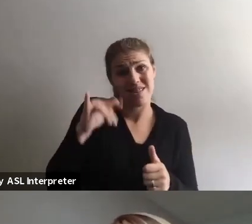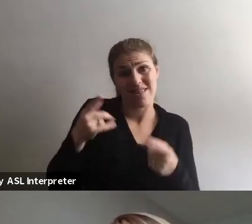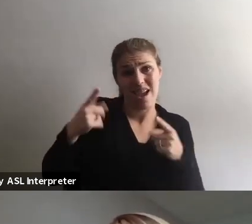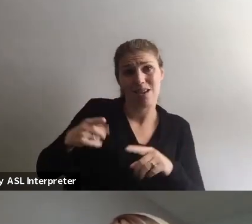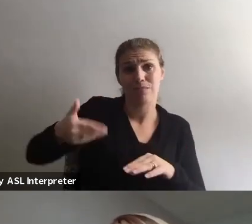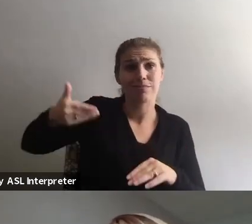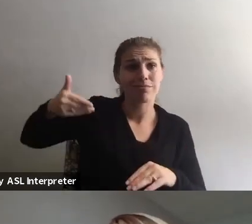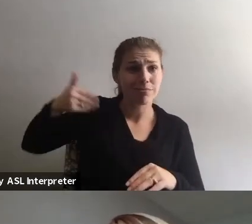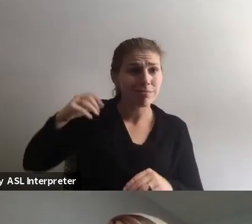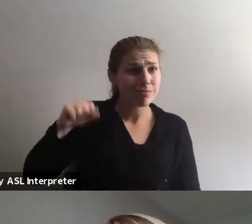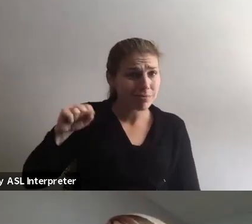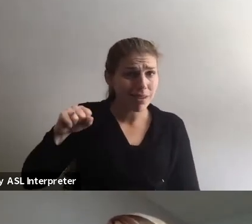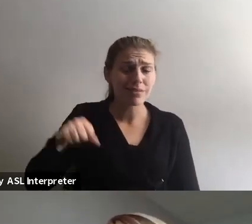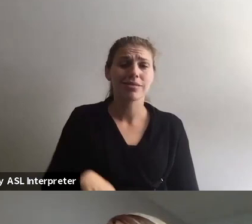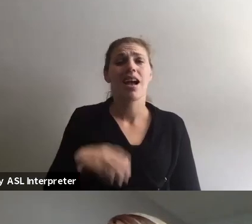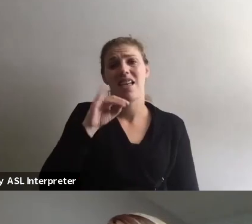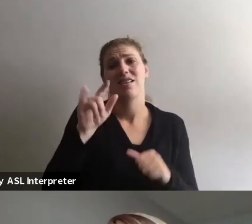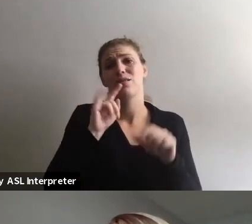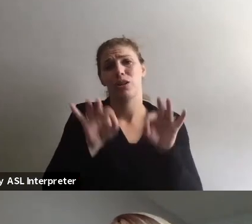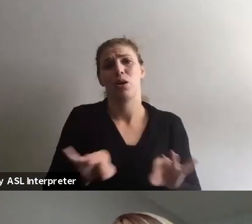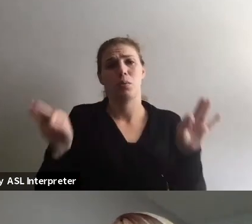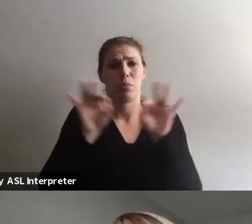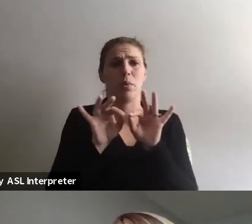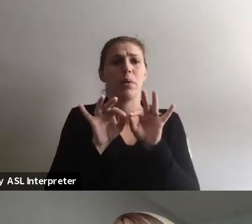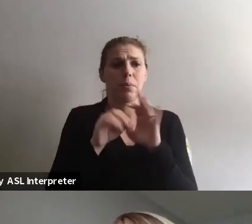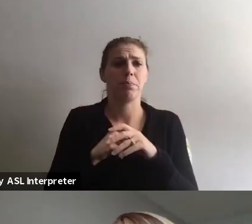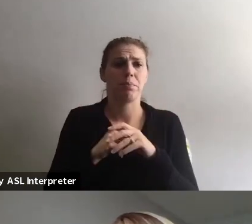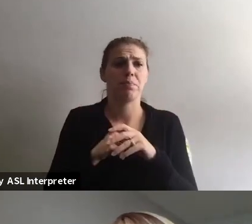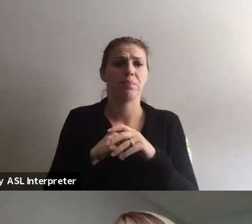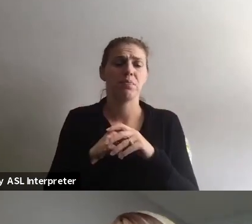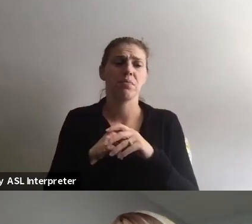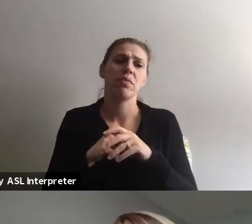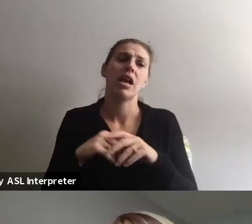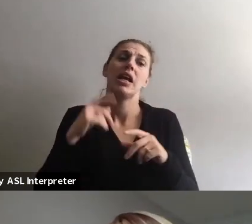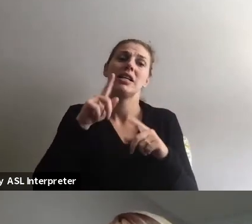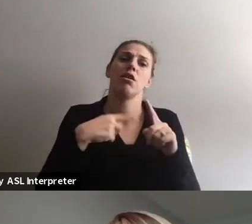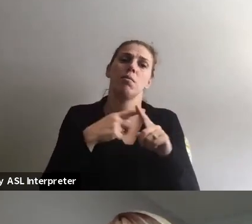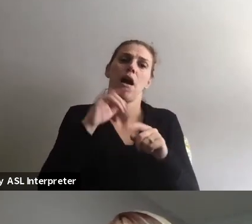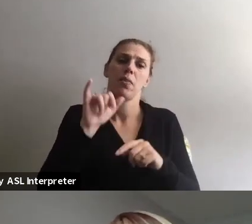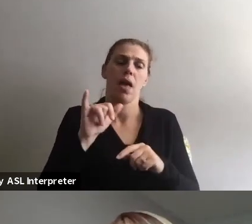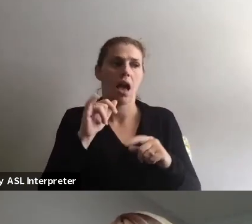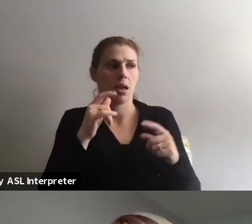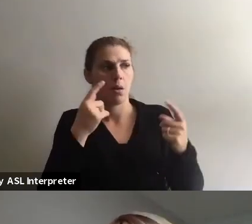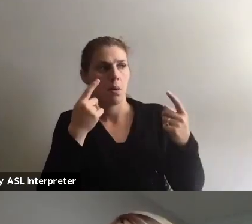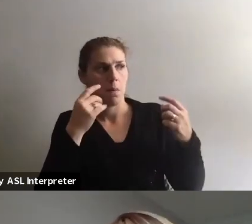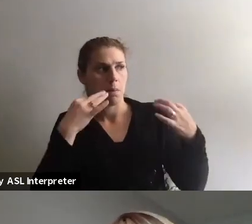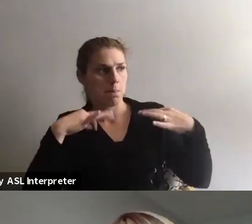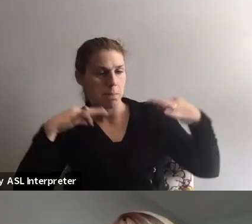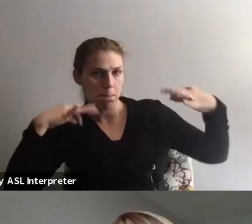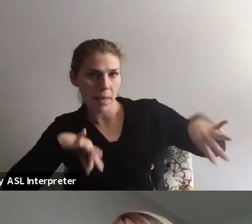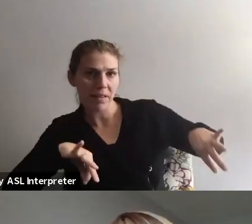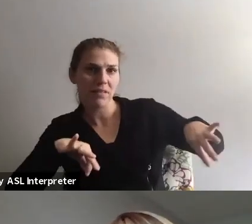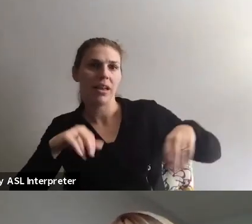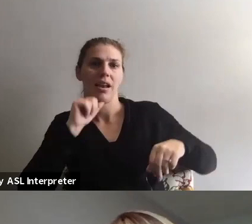certainly. Um, and that's an important reminder. It is about mutual benefit. It's not all about you. It's